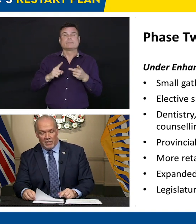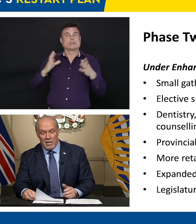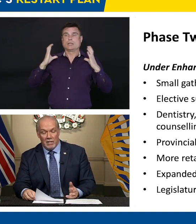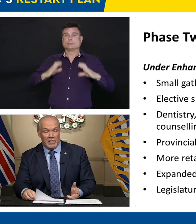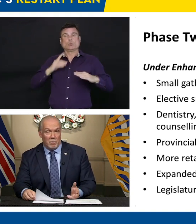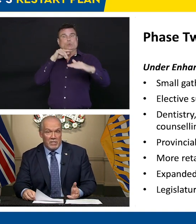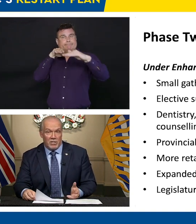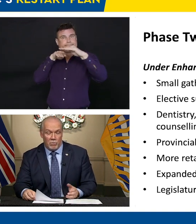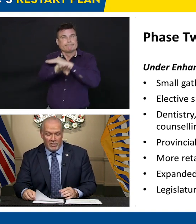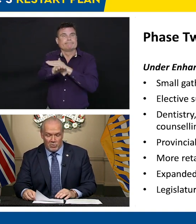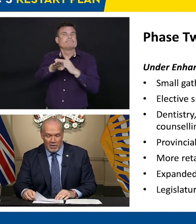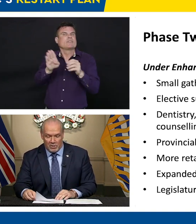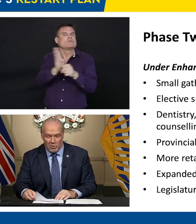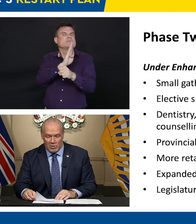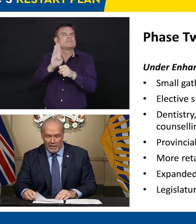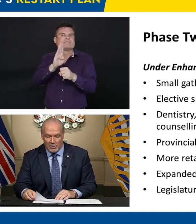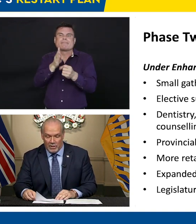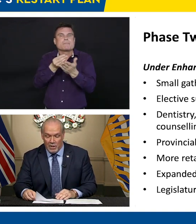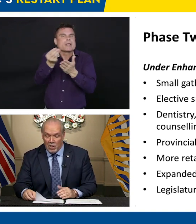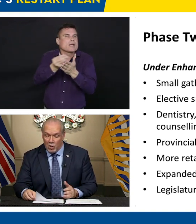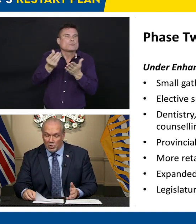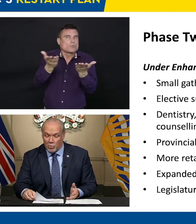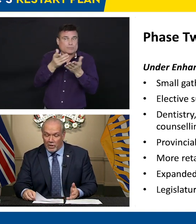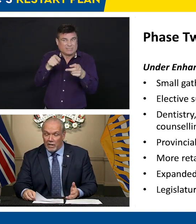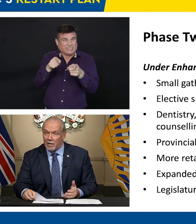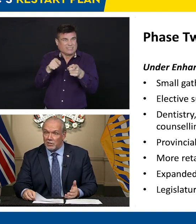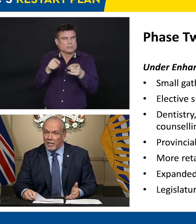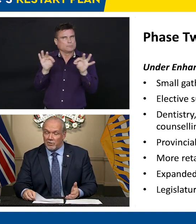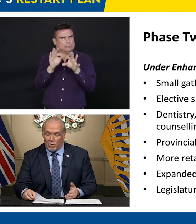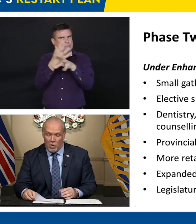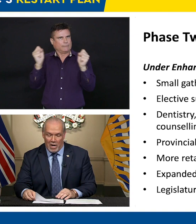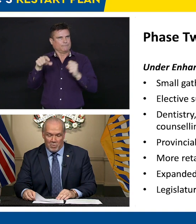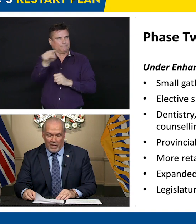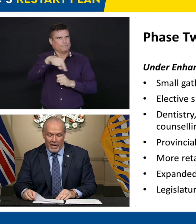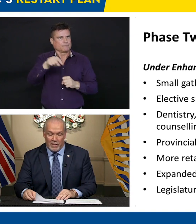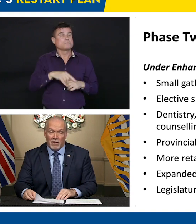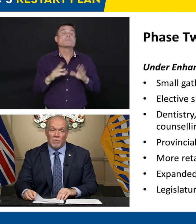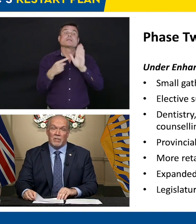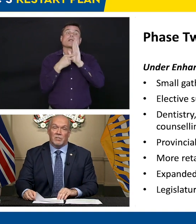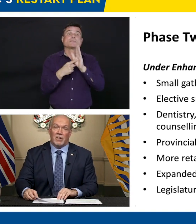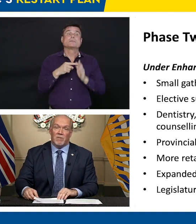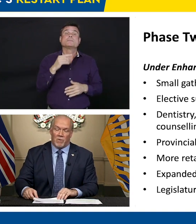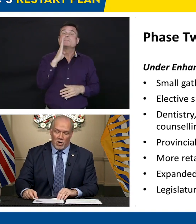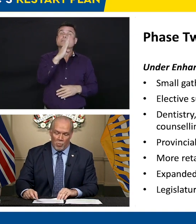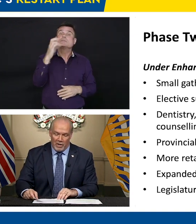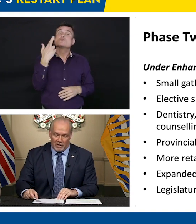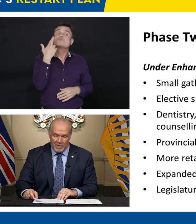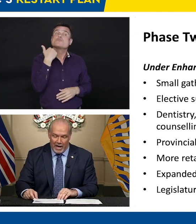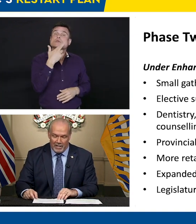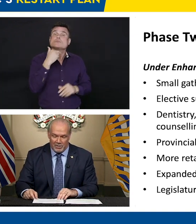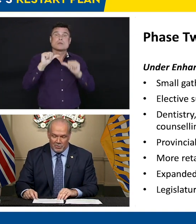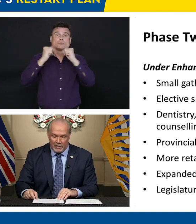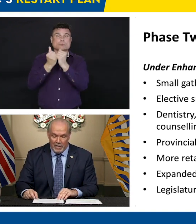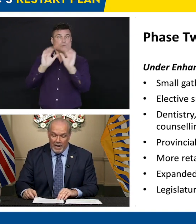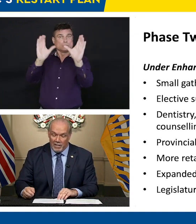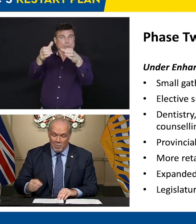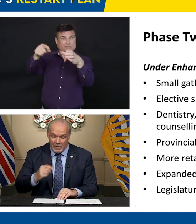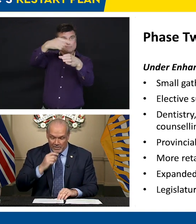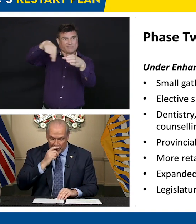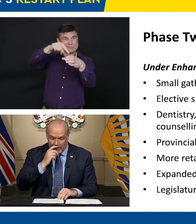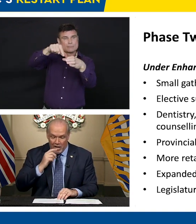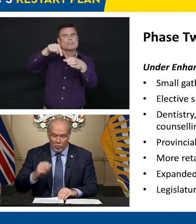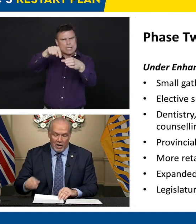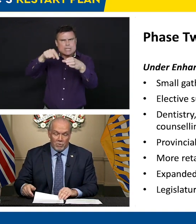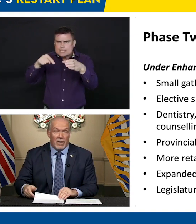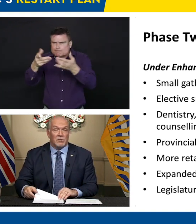stages, like the BC Restaurant Association, who is working on a sector-wide plan for the safe reopening of that industry, and